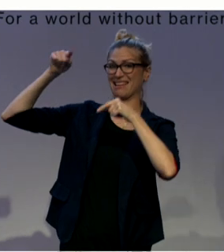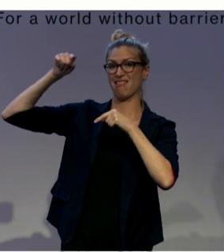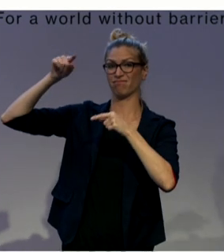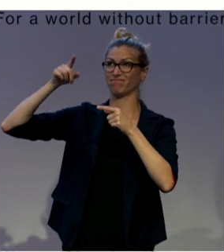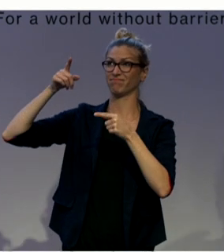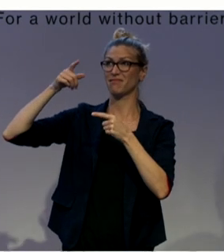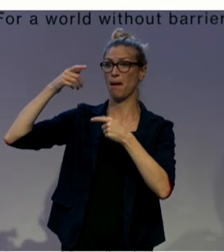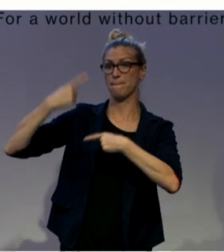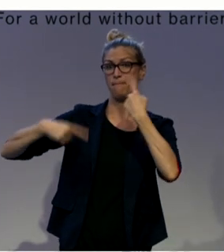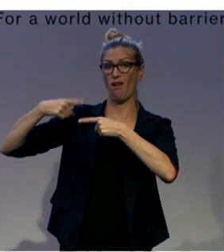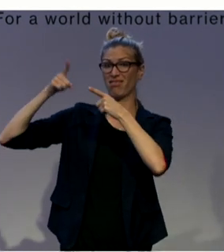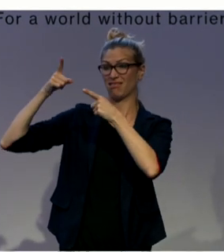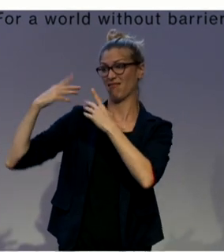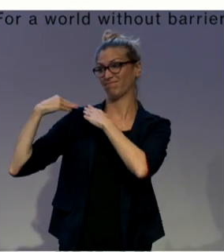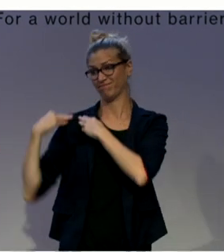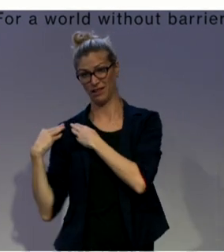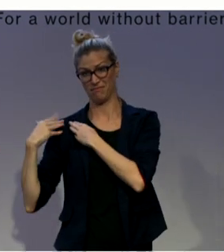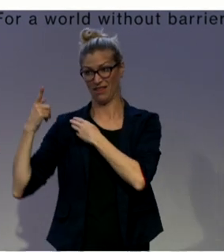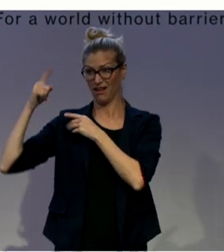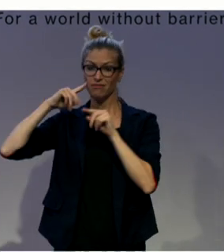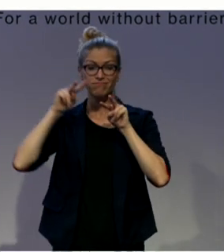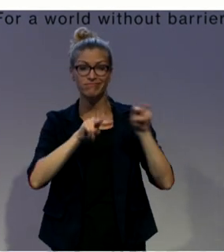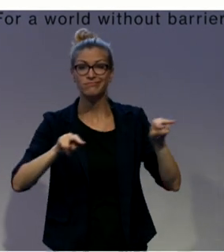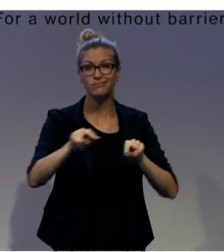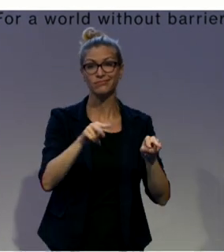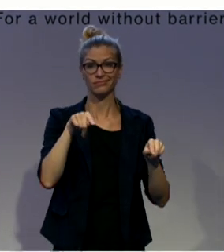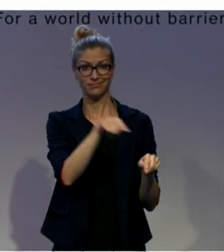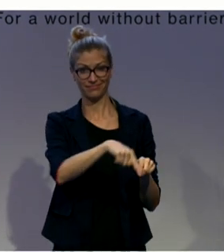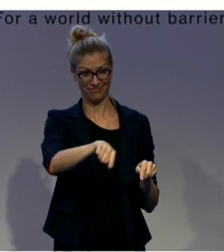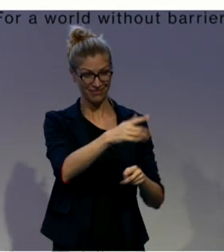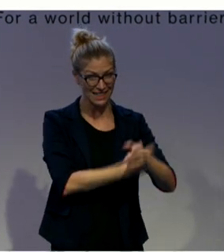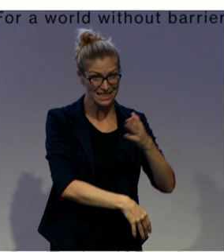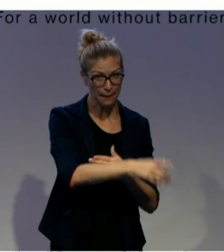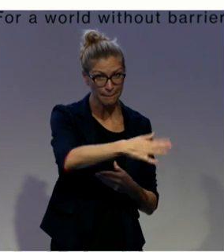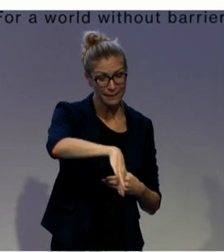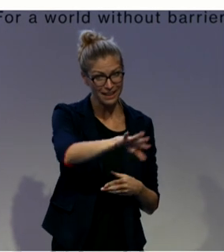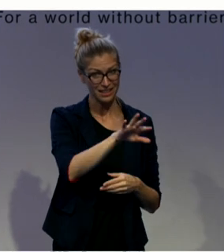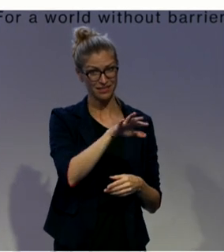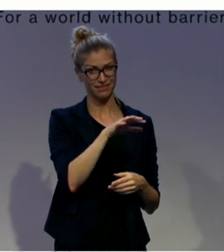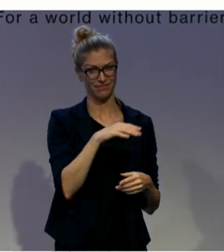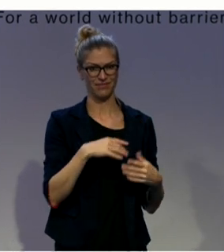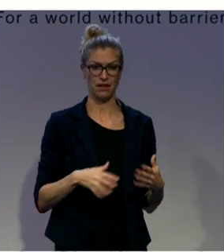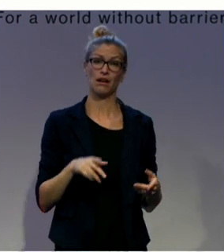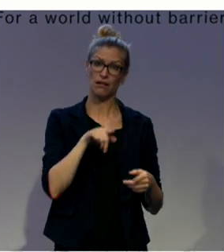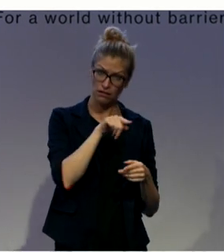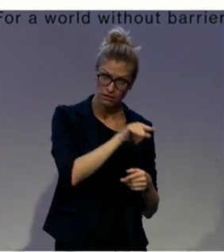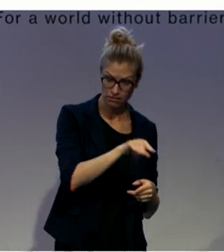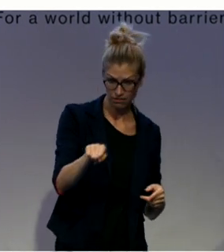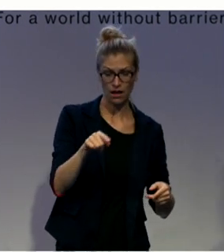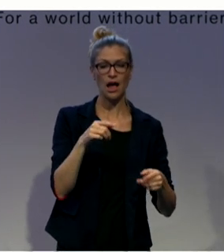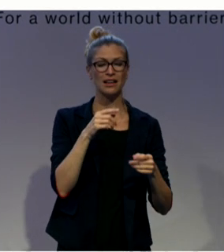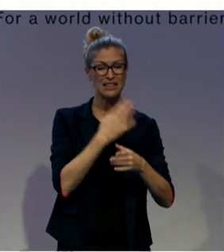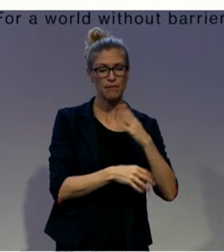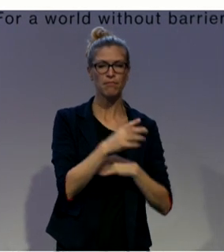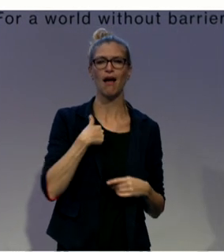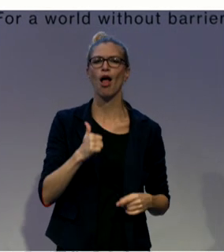New generations of people with disabilities continue to lose autonomy and independence. How to